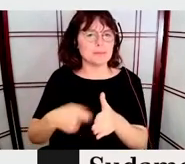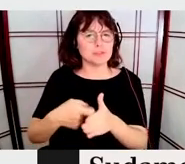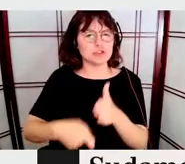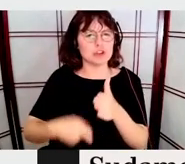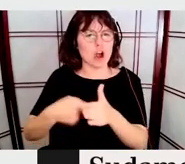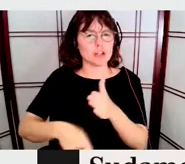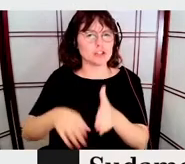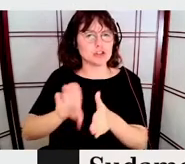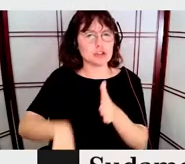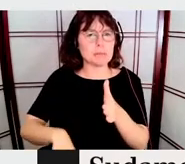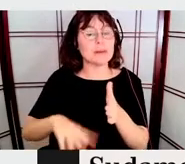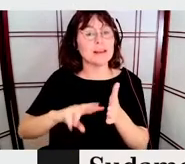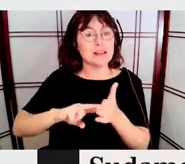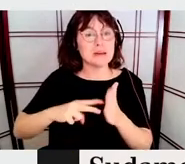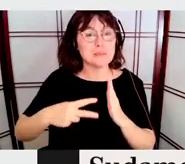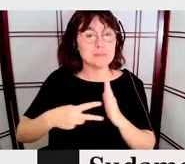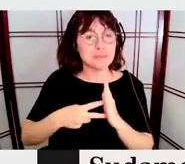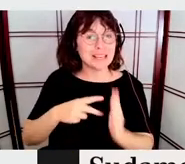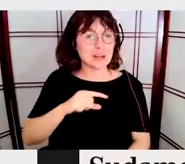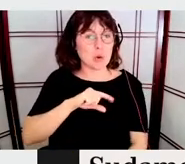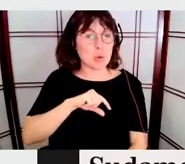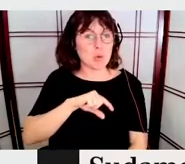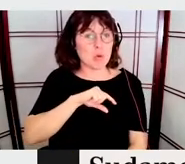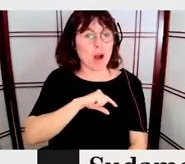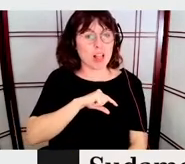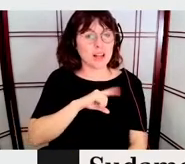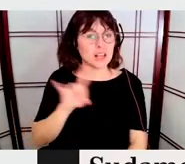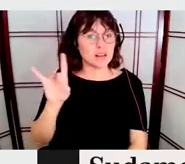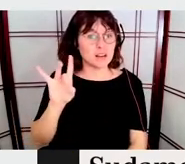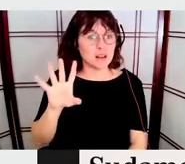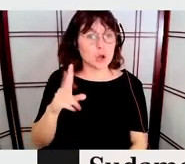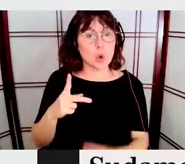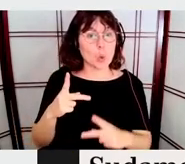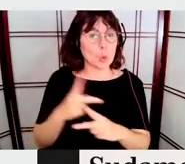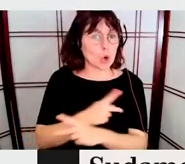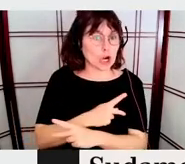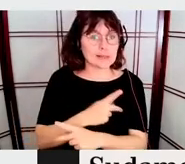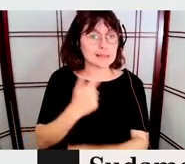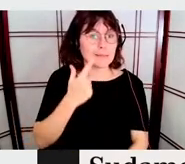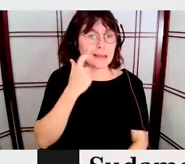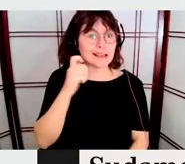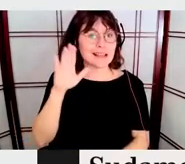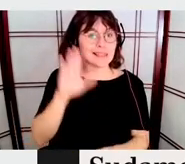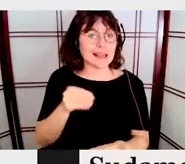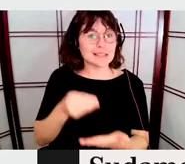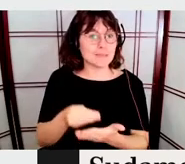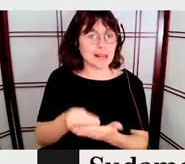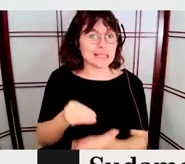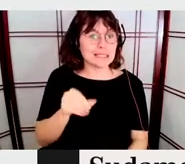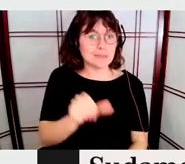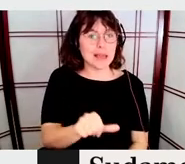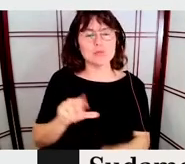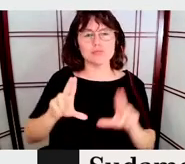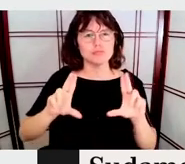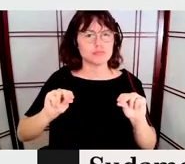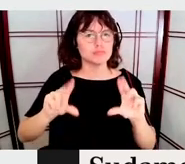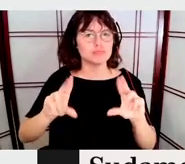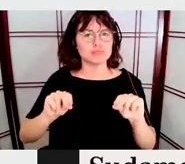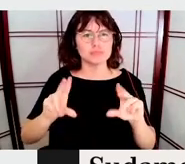the outcome is going to be worse than an expensive design. It's just different and